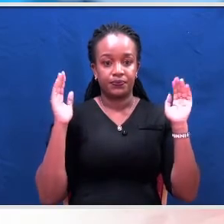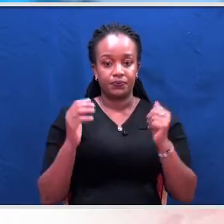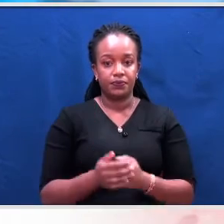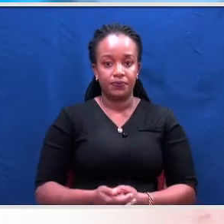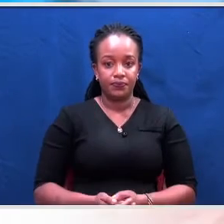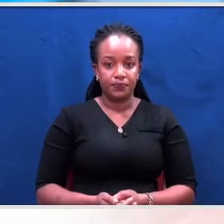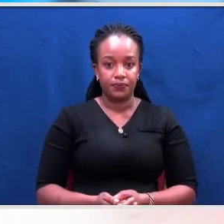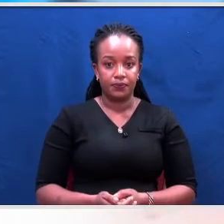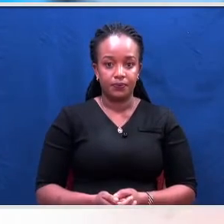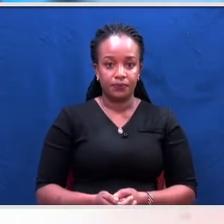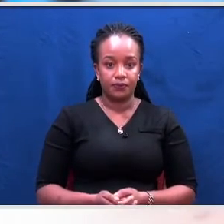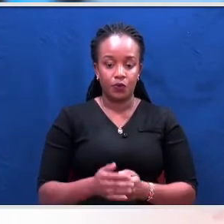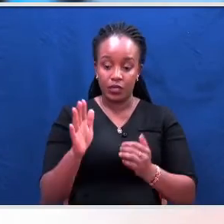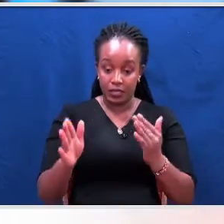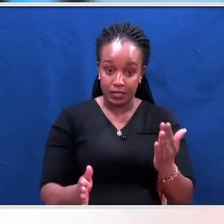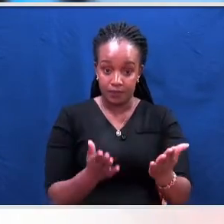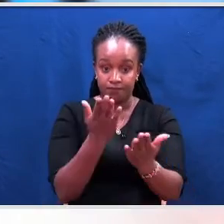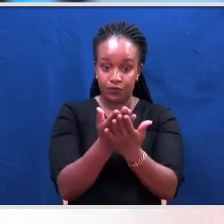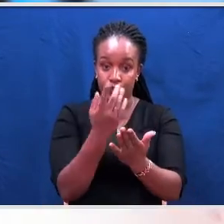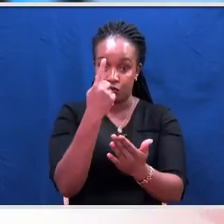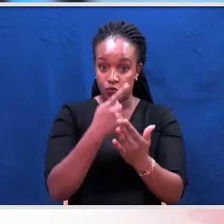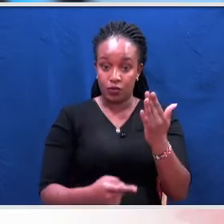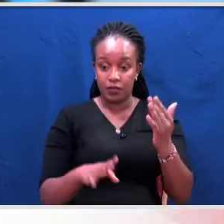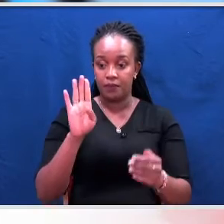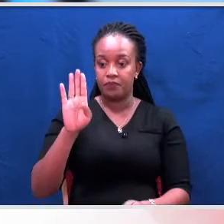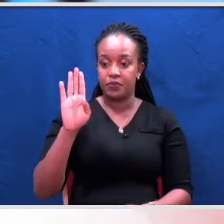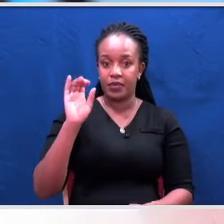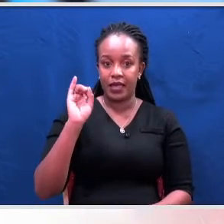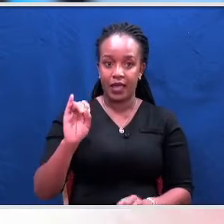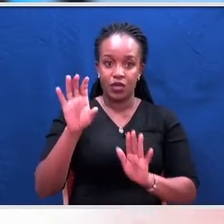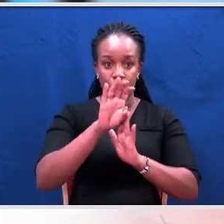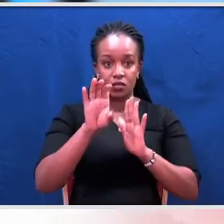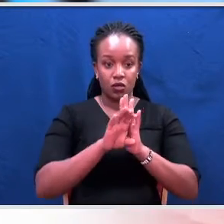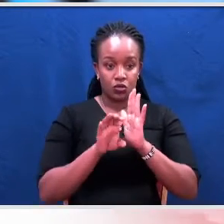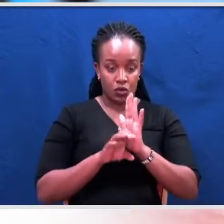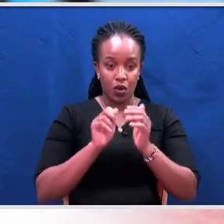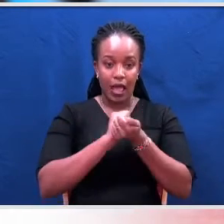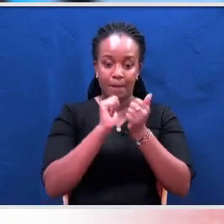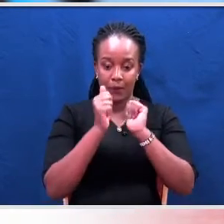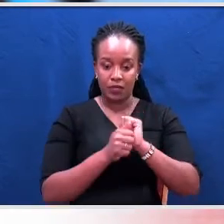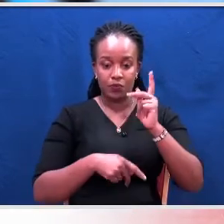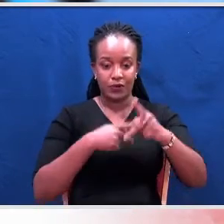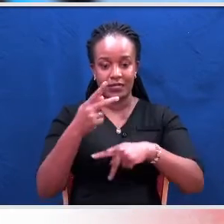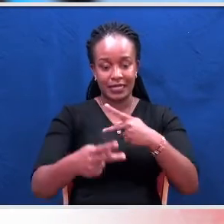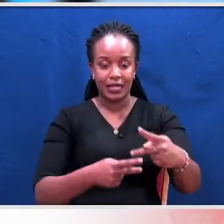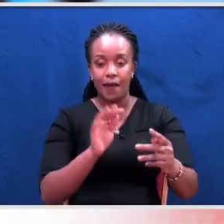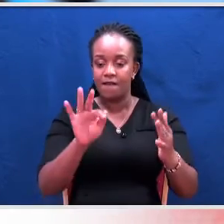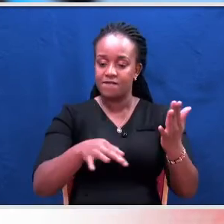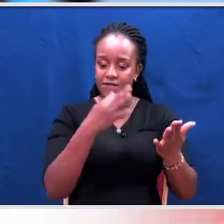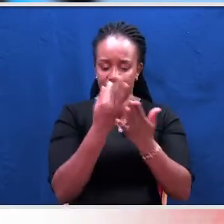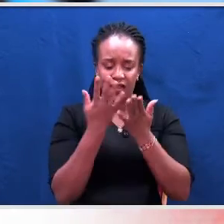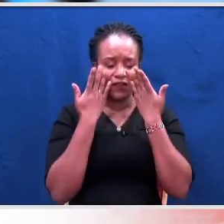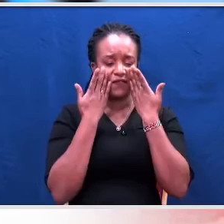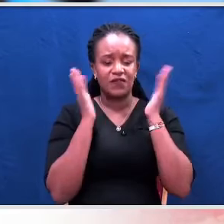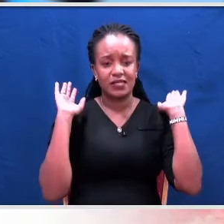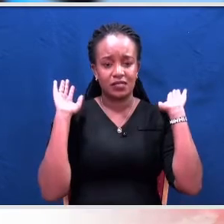We submit that the BBI constitutional amendment process failed to